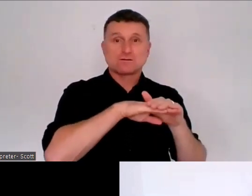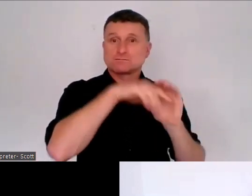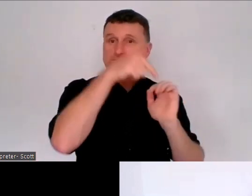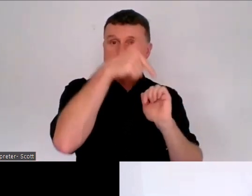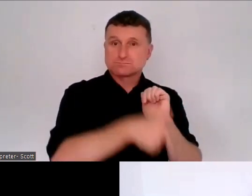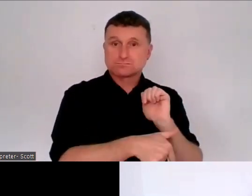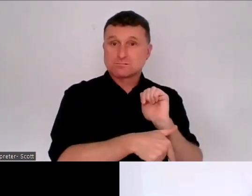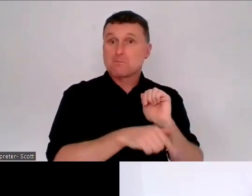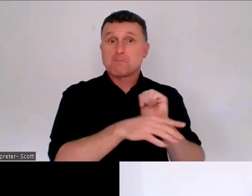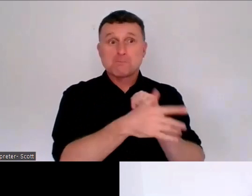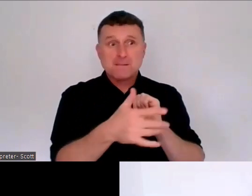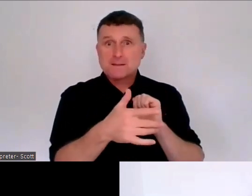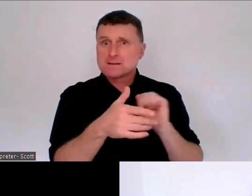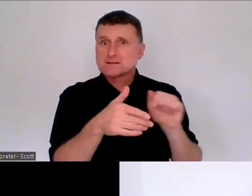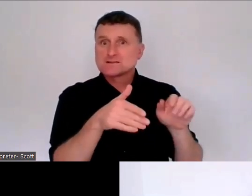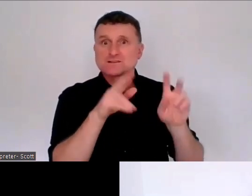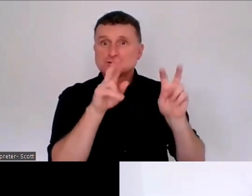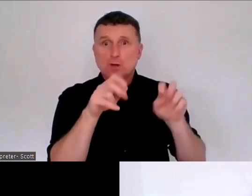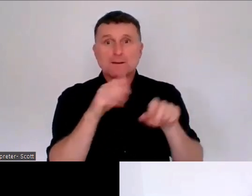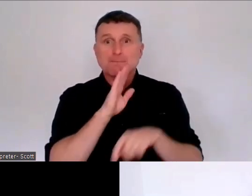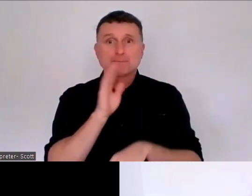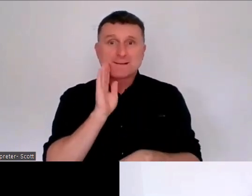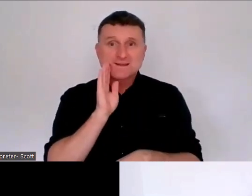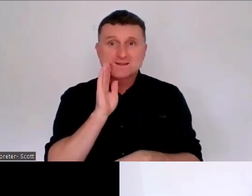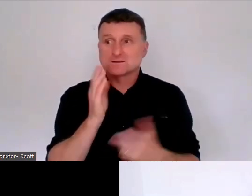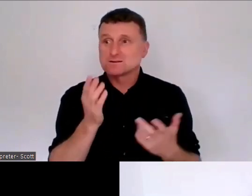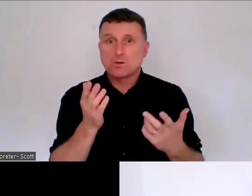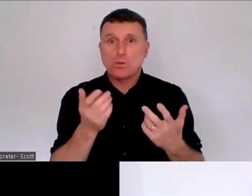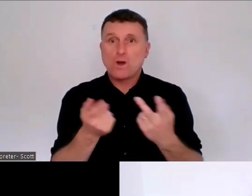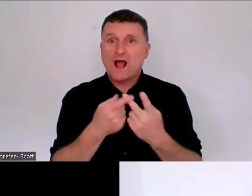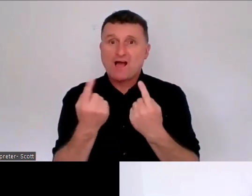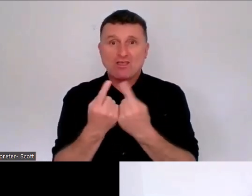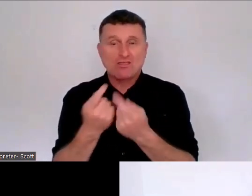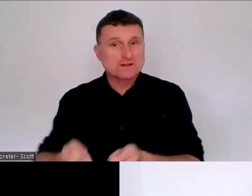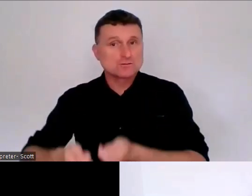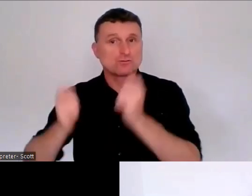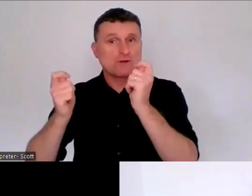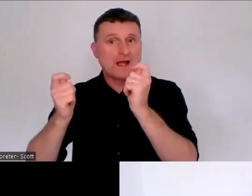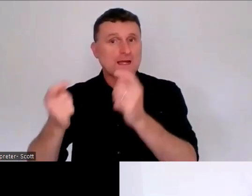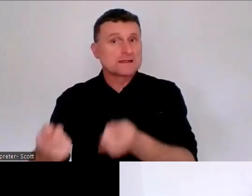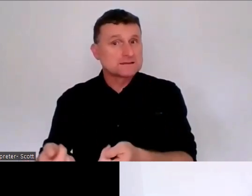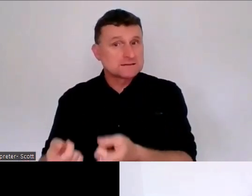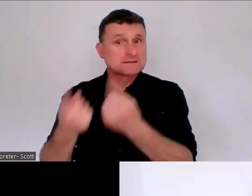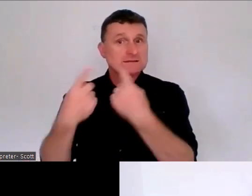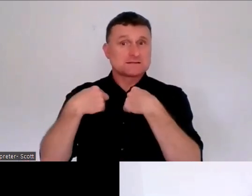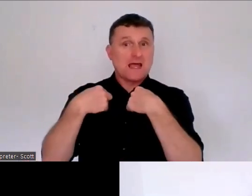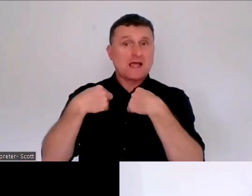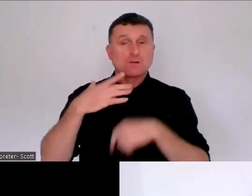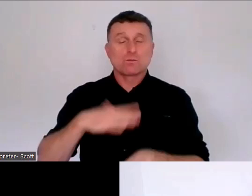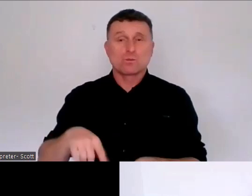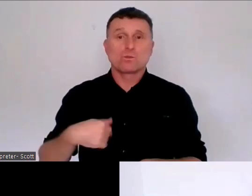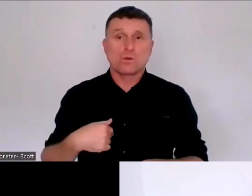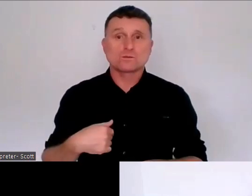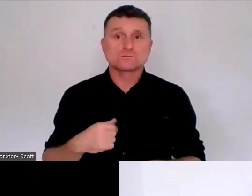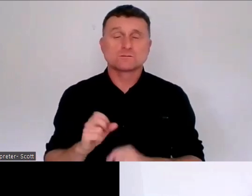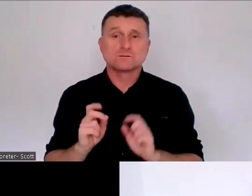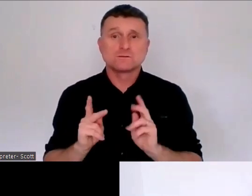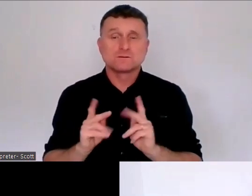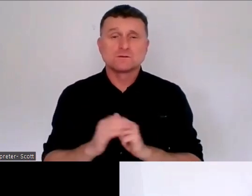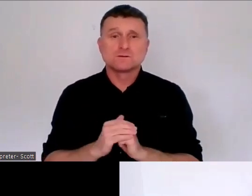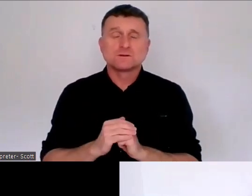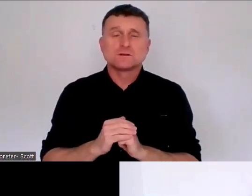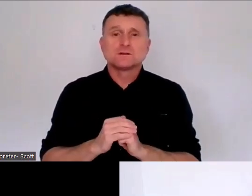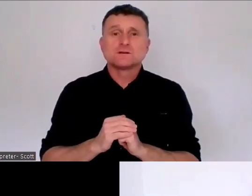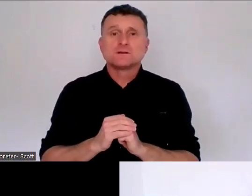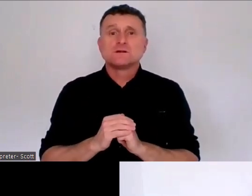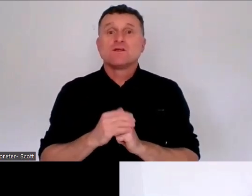other things that people think it's really important that we think about in the next stage of our review. So we really want to hear about those. And because